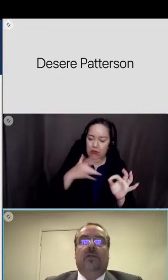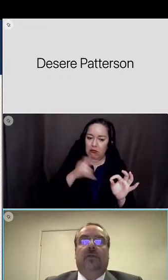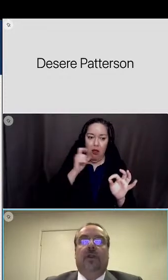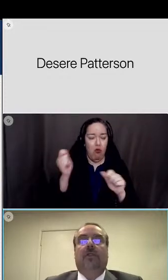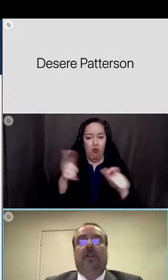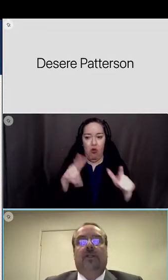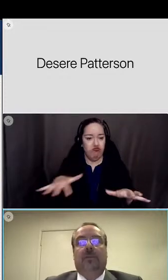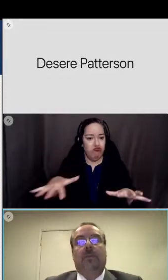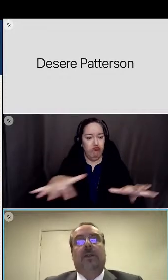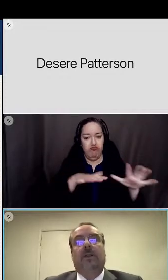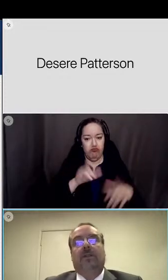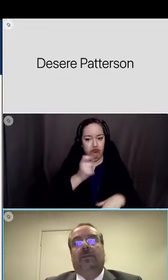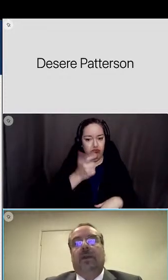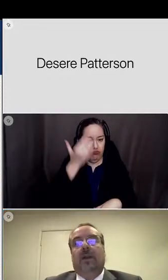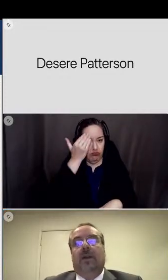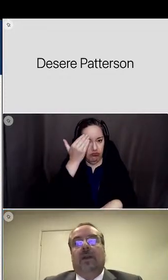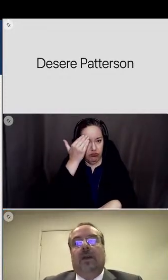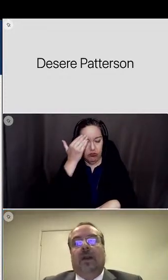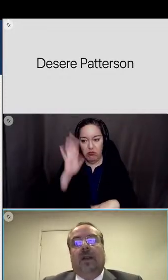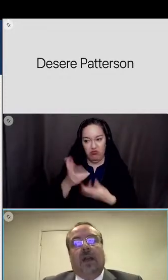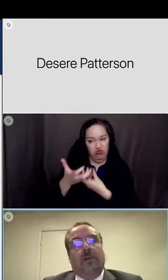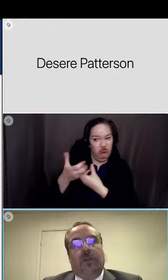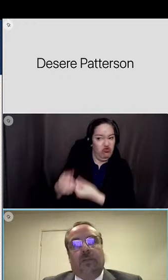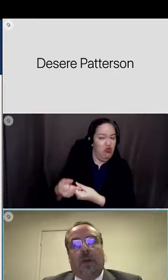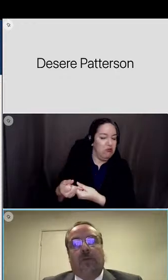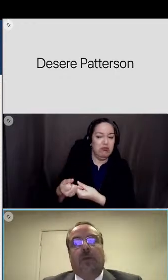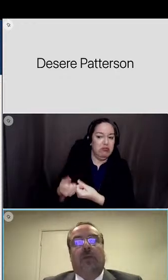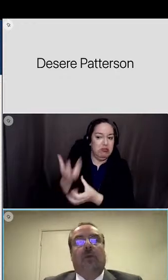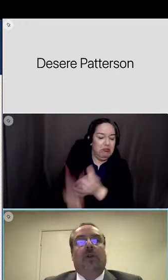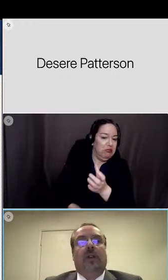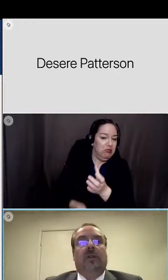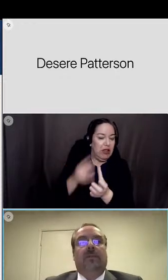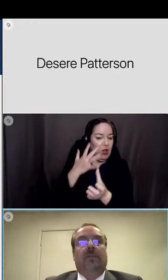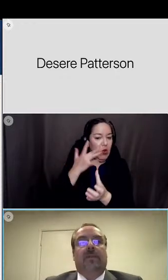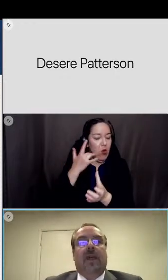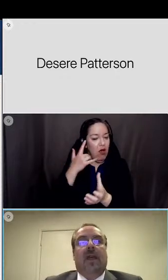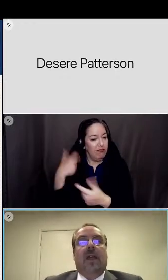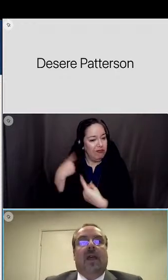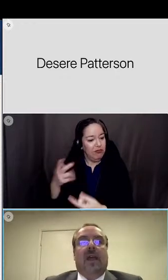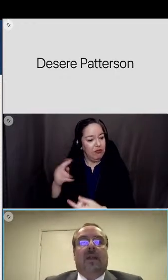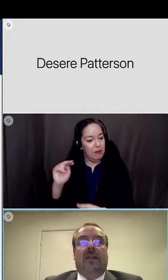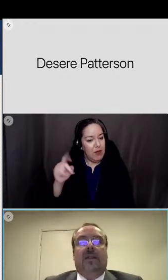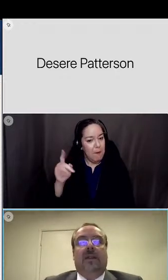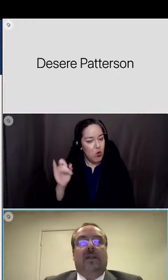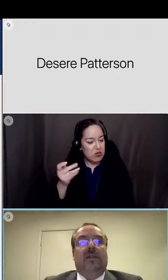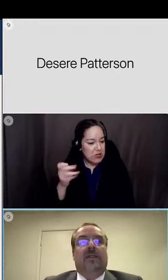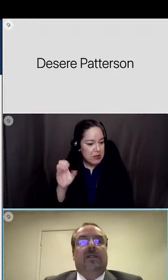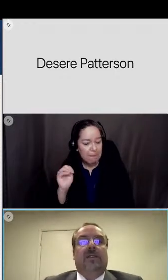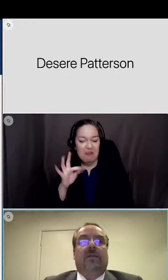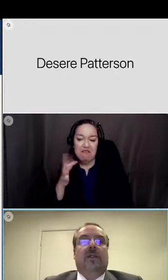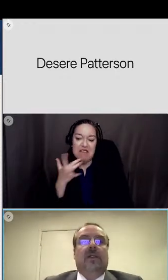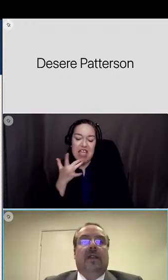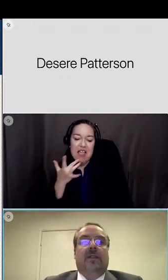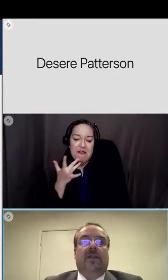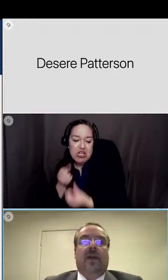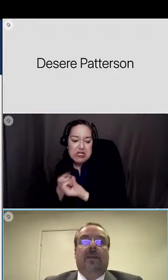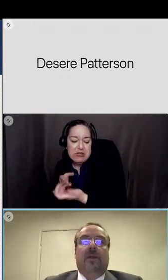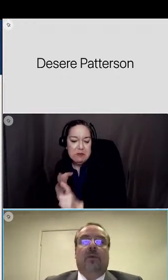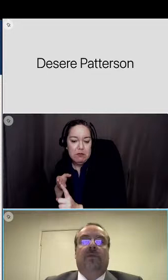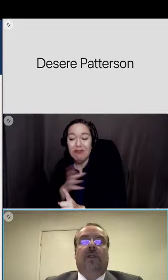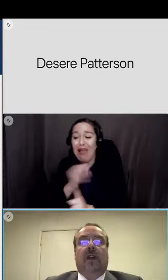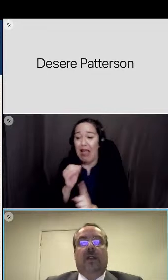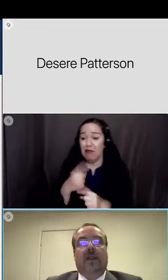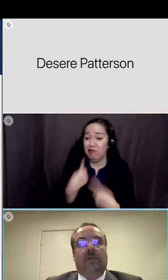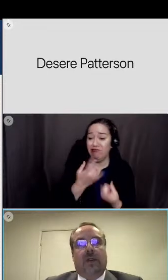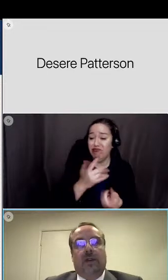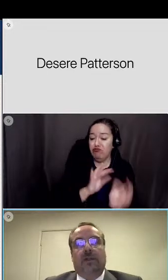due to favoritism nepotism a lack of respect for authority and the existence of clicks that